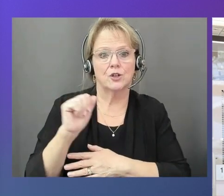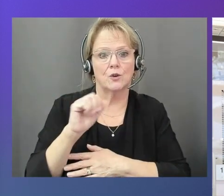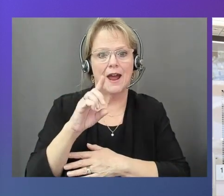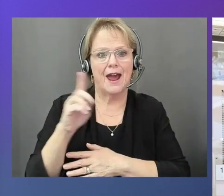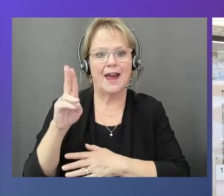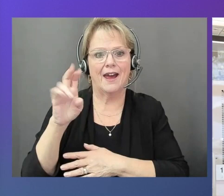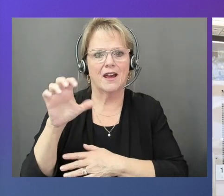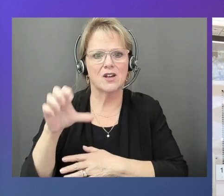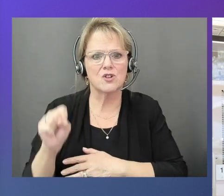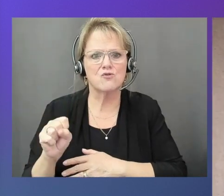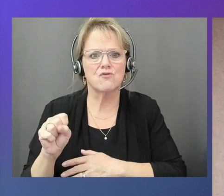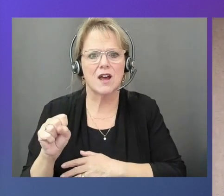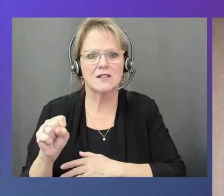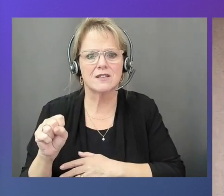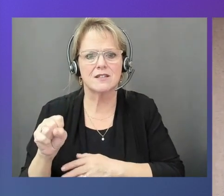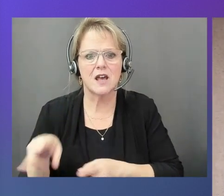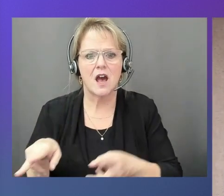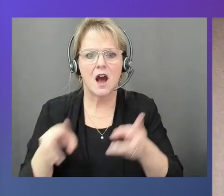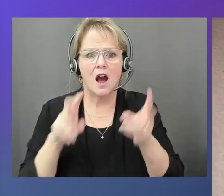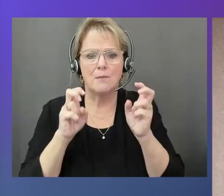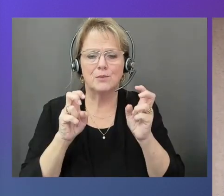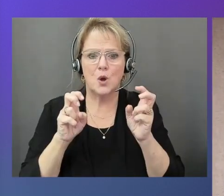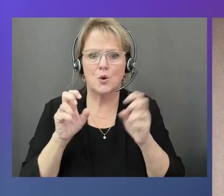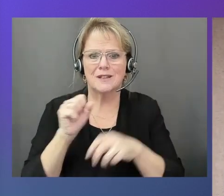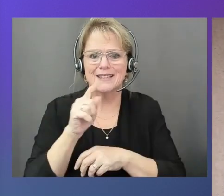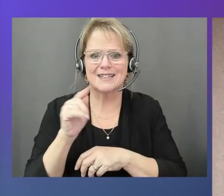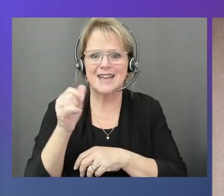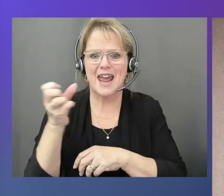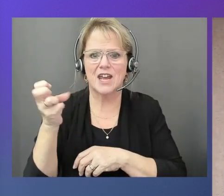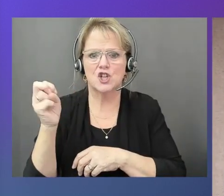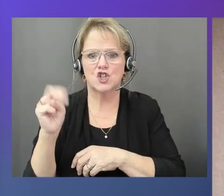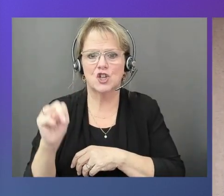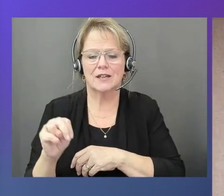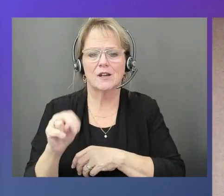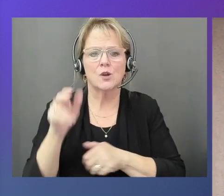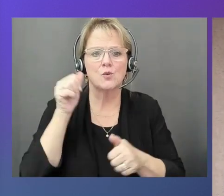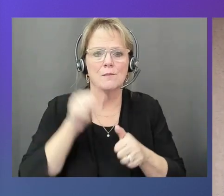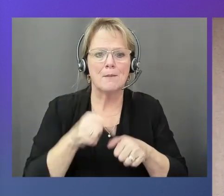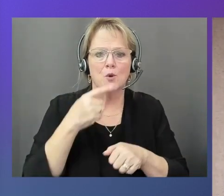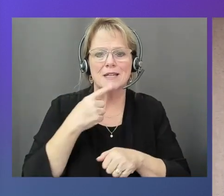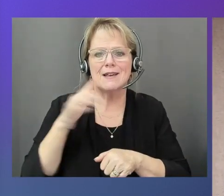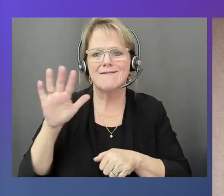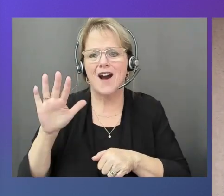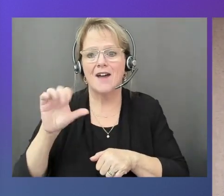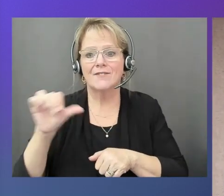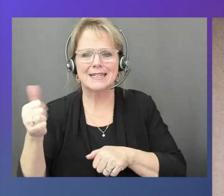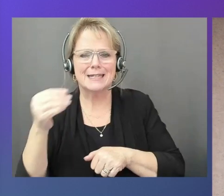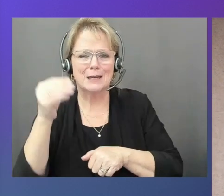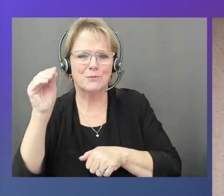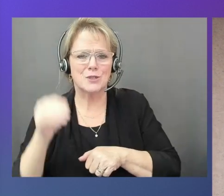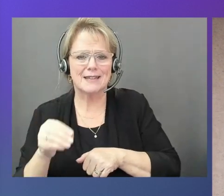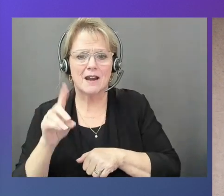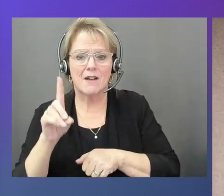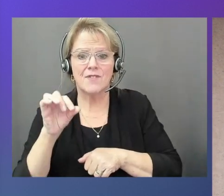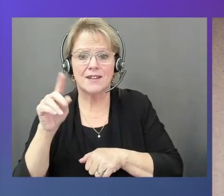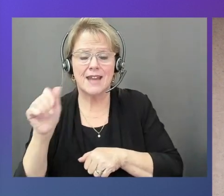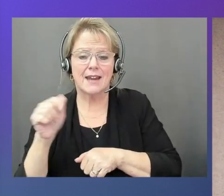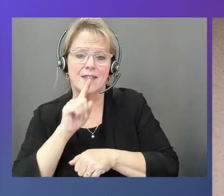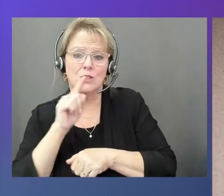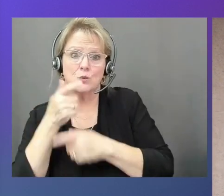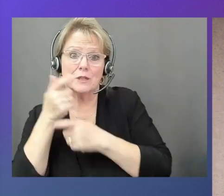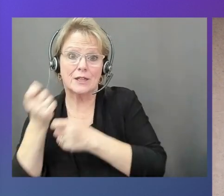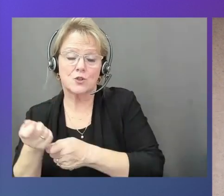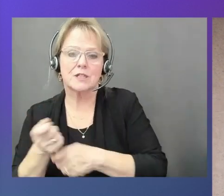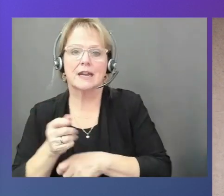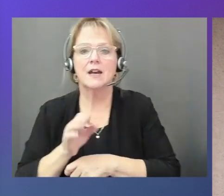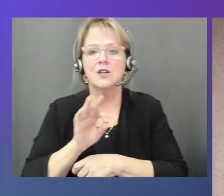station. Or if you want to do, you remember we said that there's only five to 10% of the data that might be interesting. So a true set fleet-wise is one